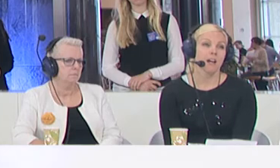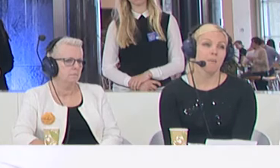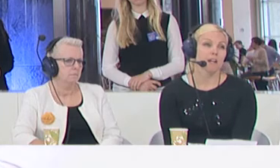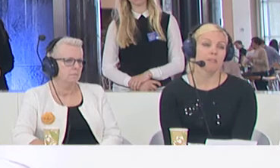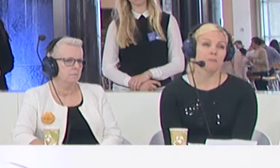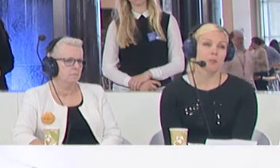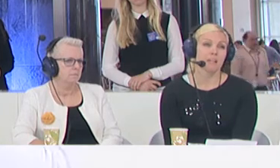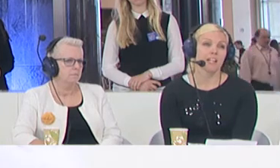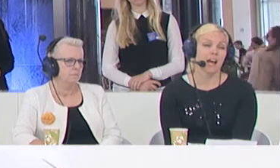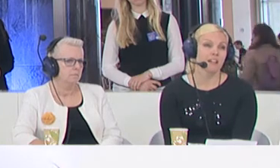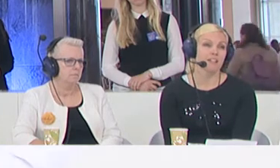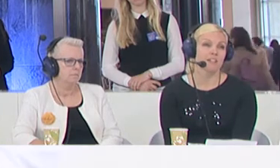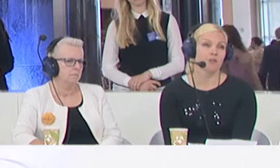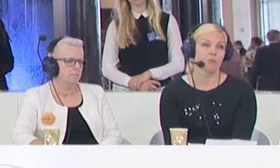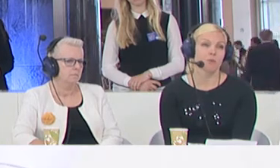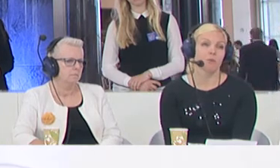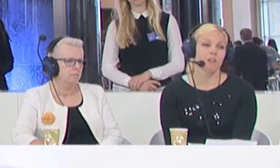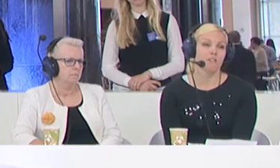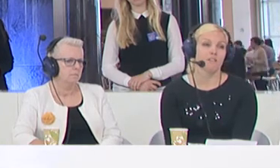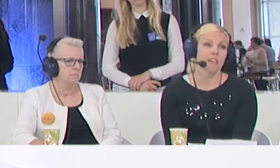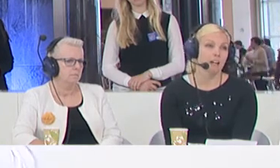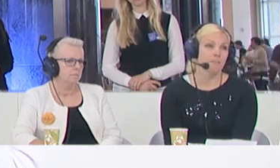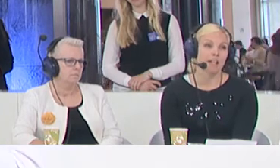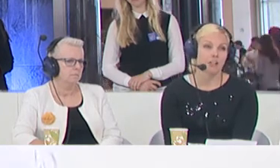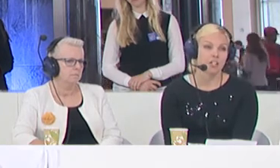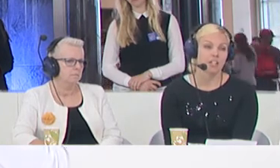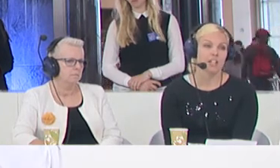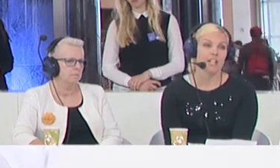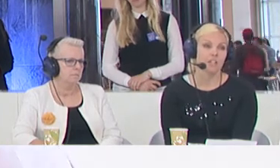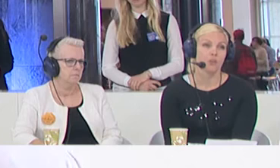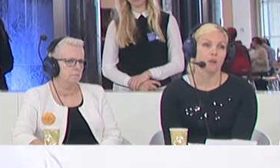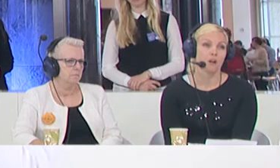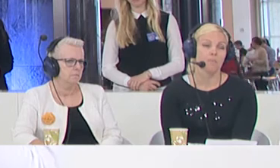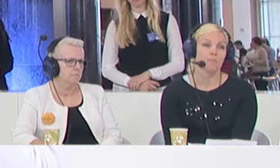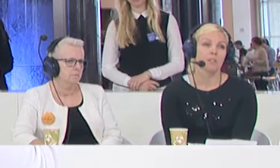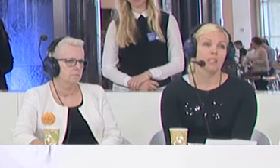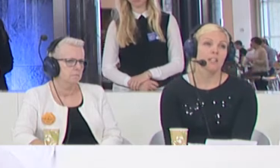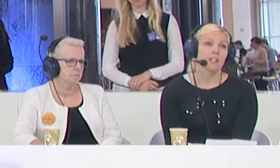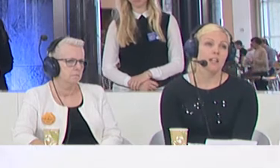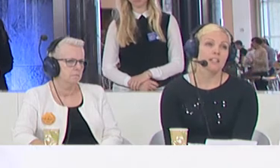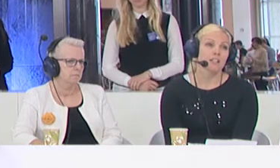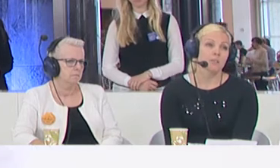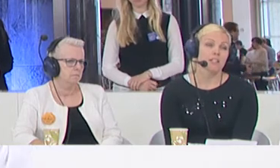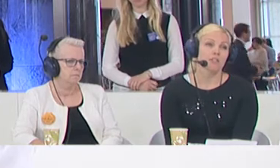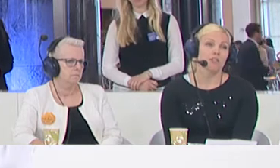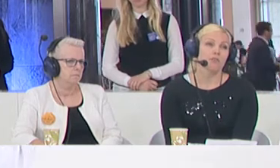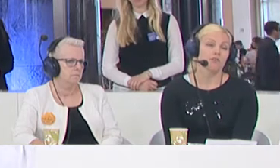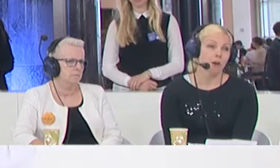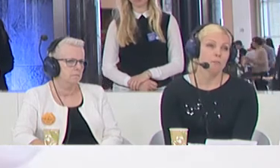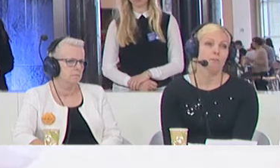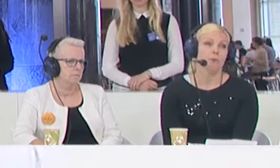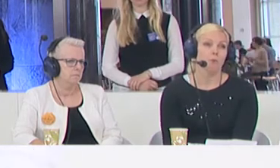And we're being asked to absorb all of that migration in Europe. Asylum seekers